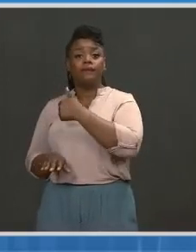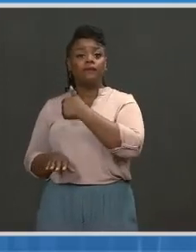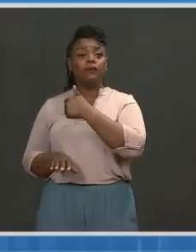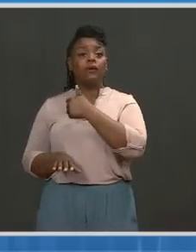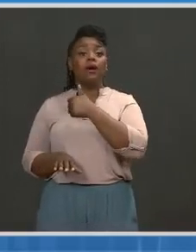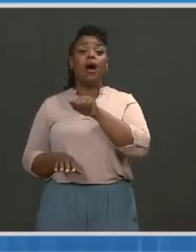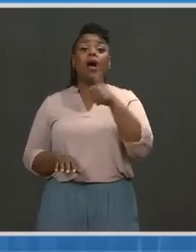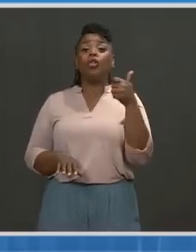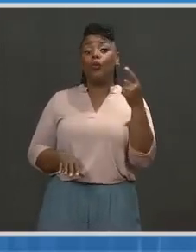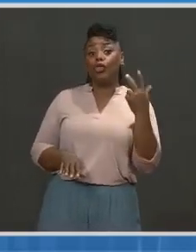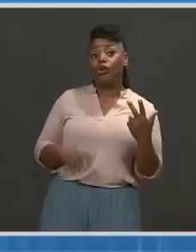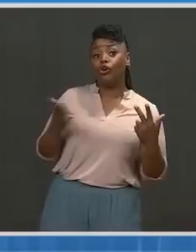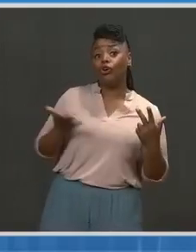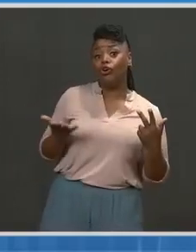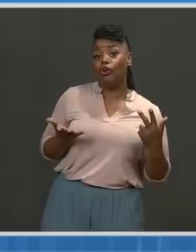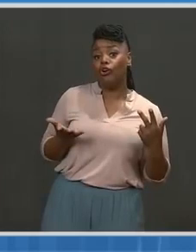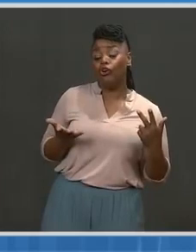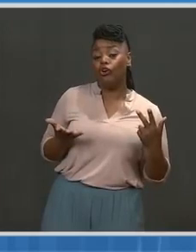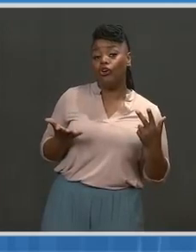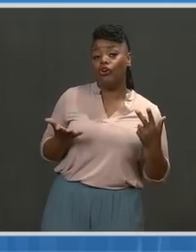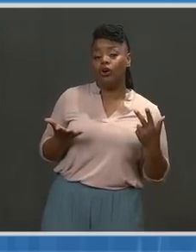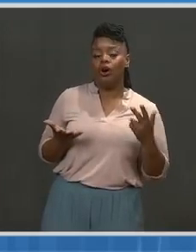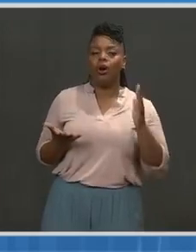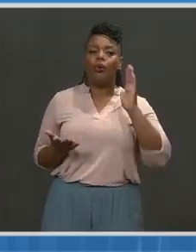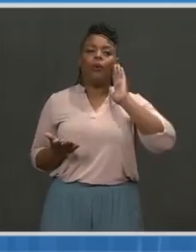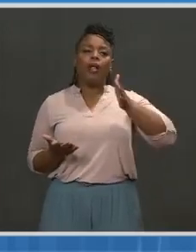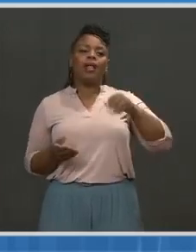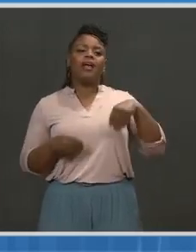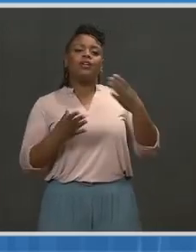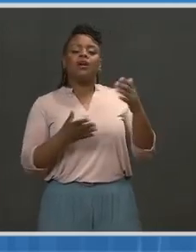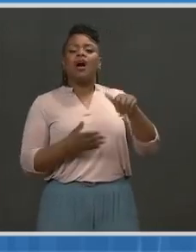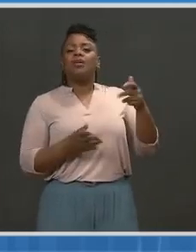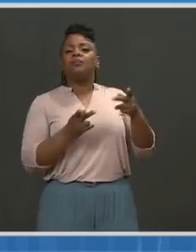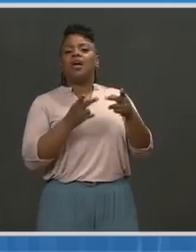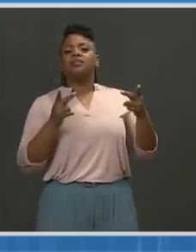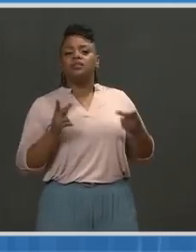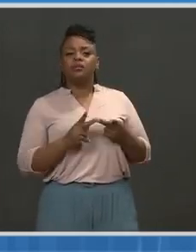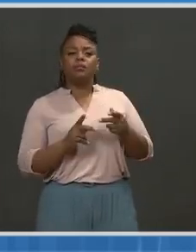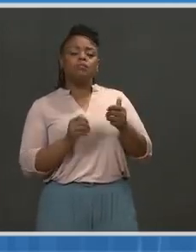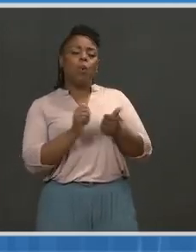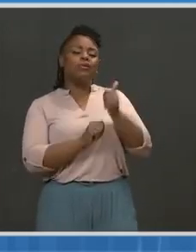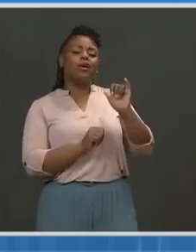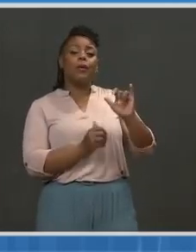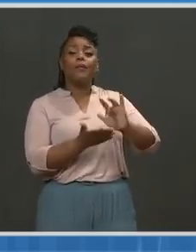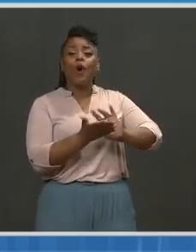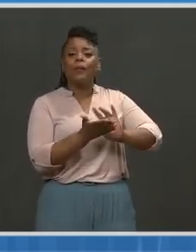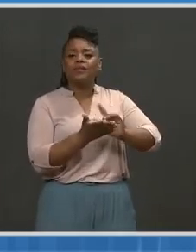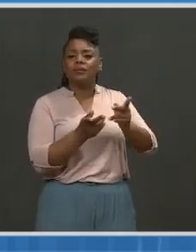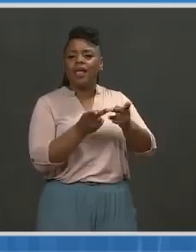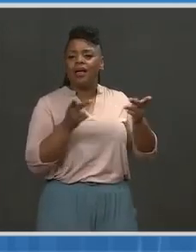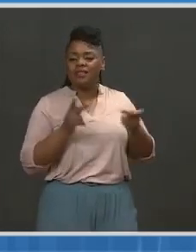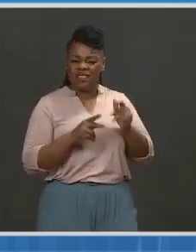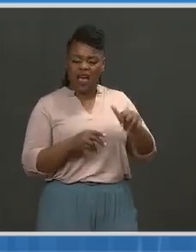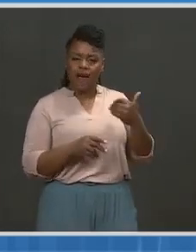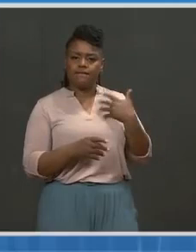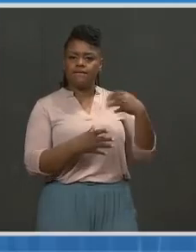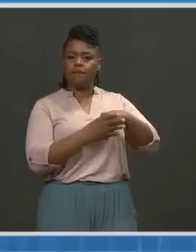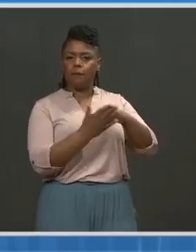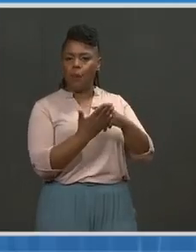distribution sites, and the rest will go to either channels, primarily the pharmacy program.